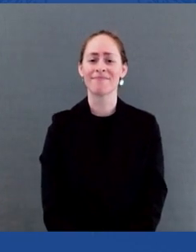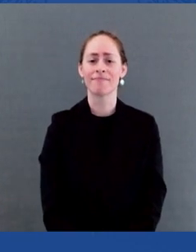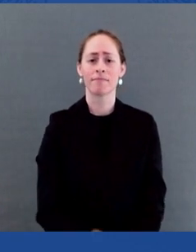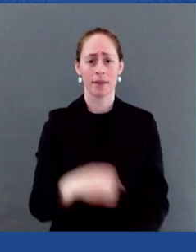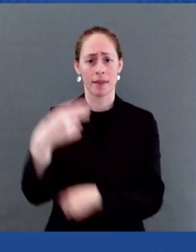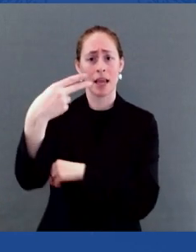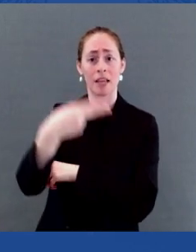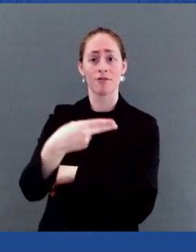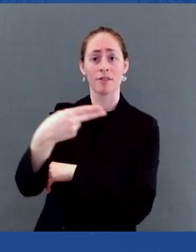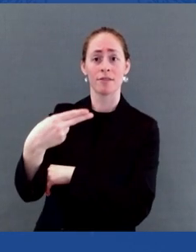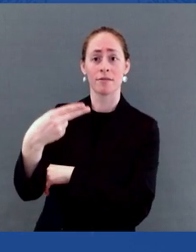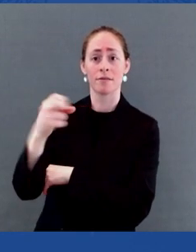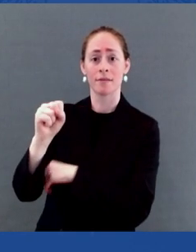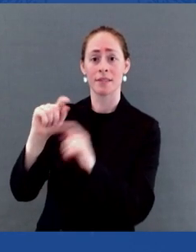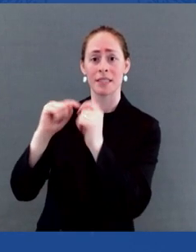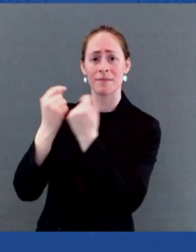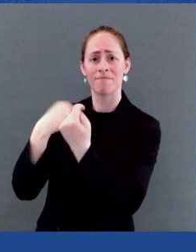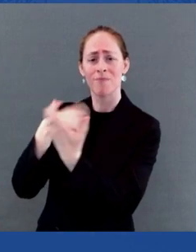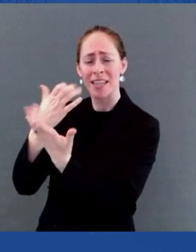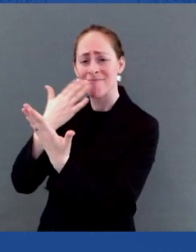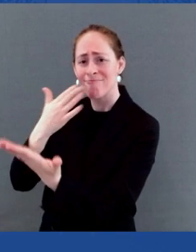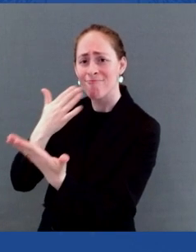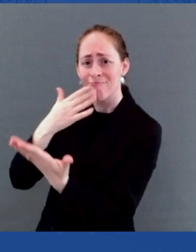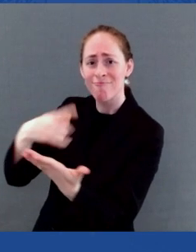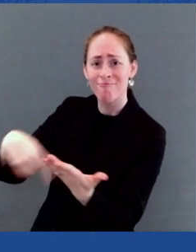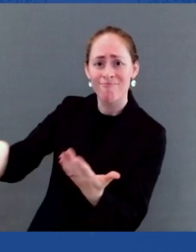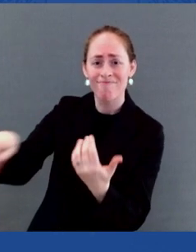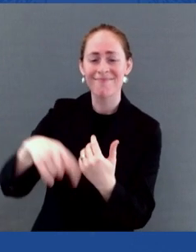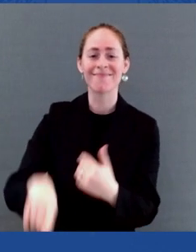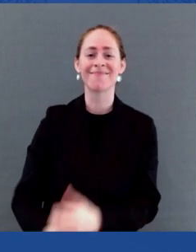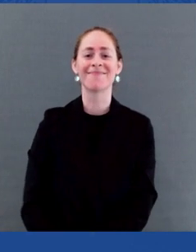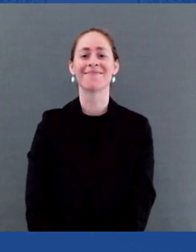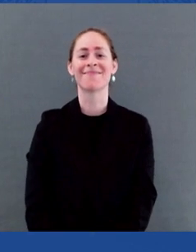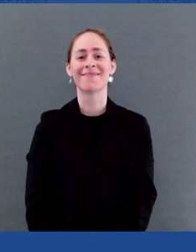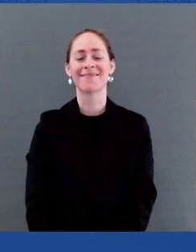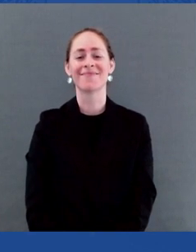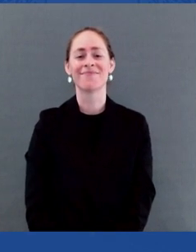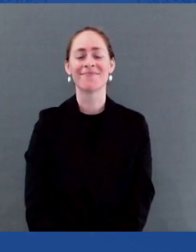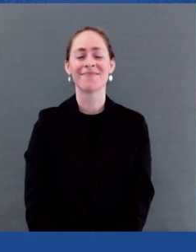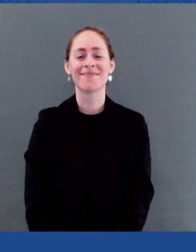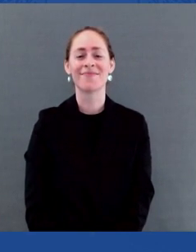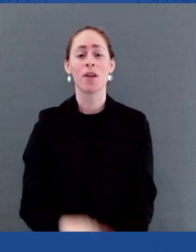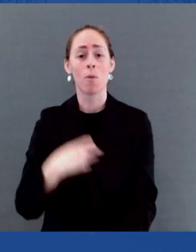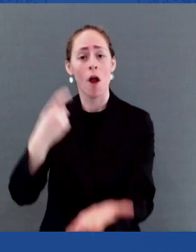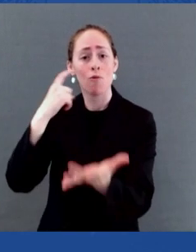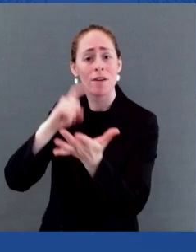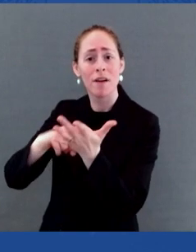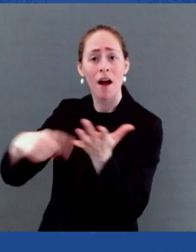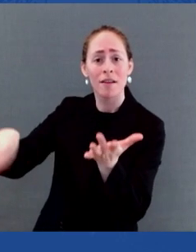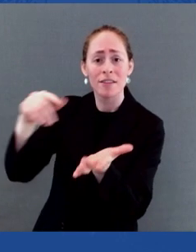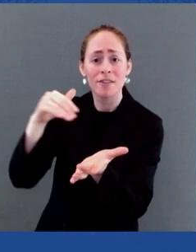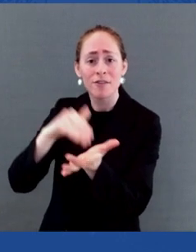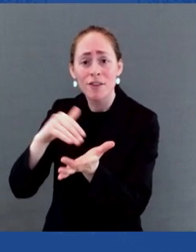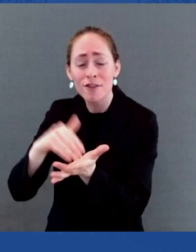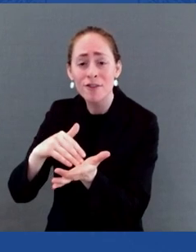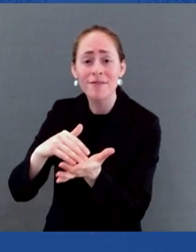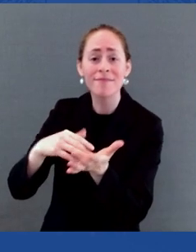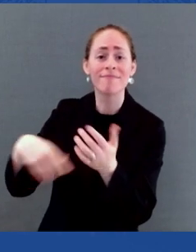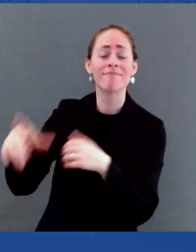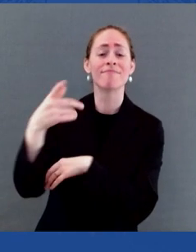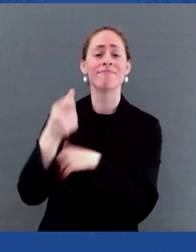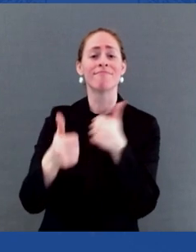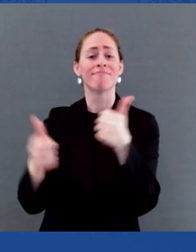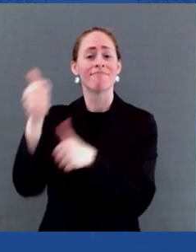Anthony Fauci, Admiral Rachel Levine, Surgeon General Vivek Murthy, Assistant Secretary Lois Pace,